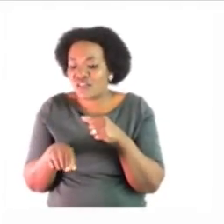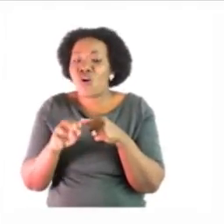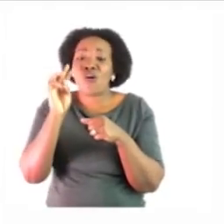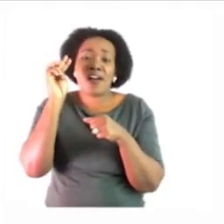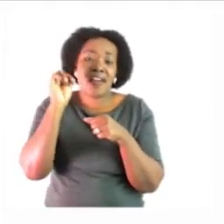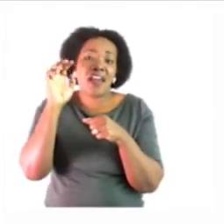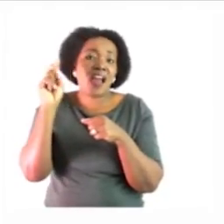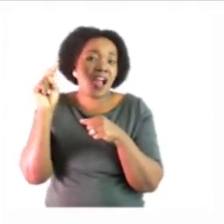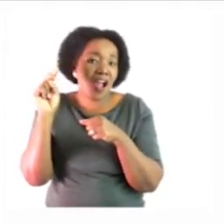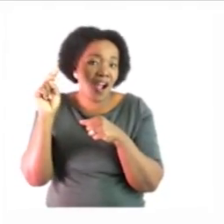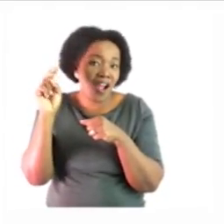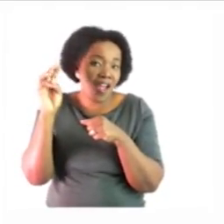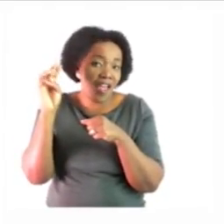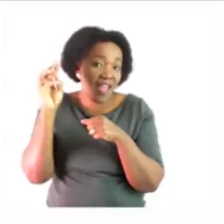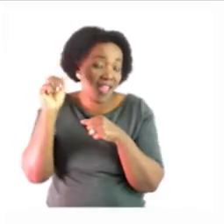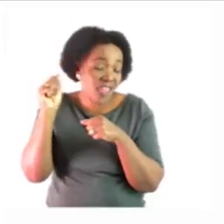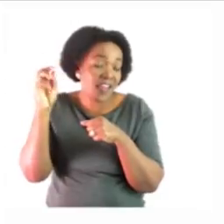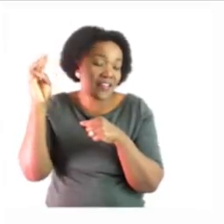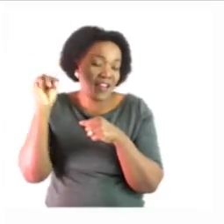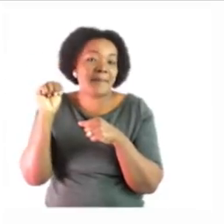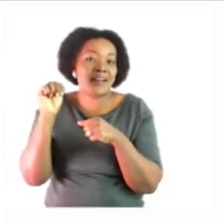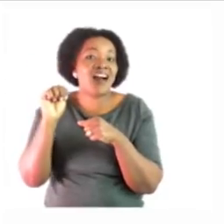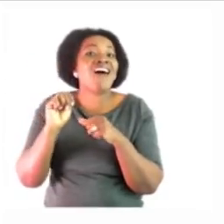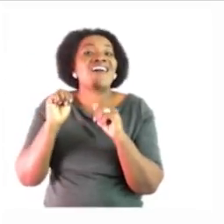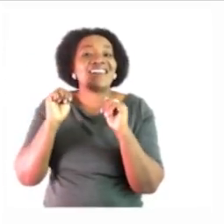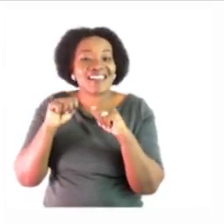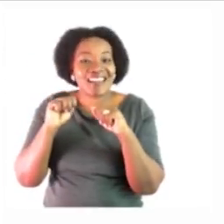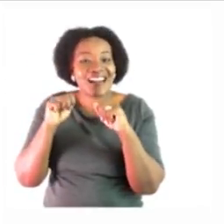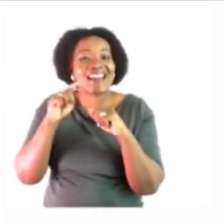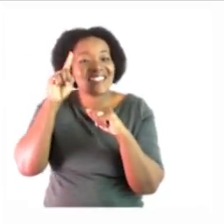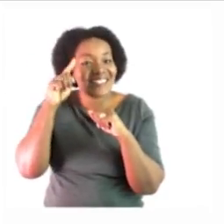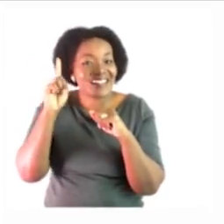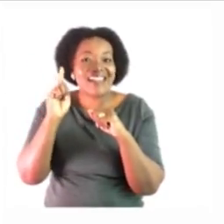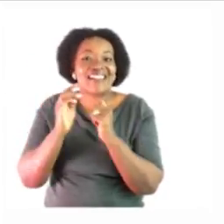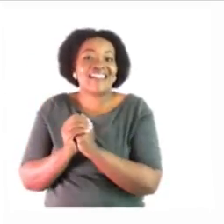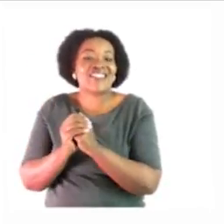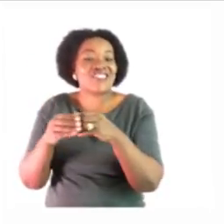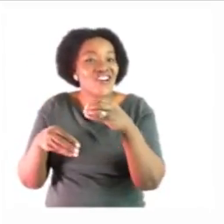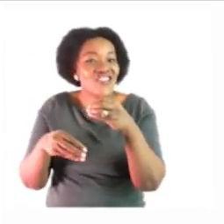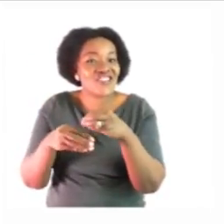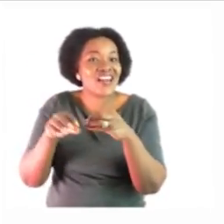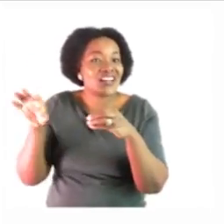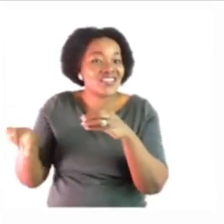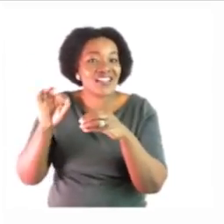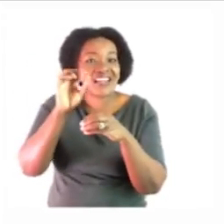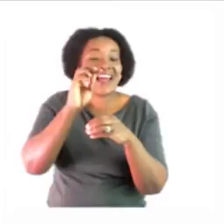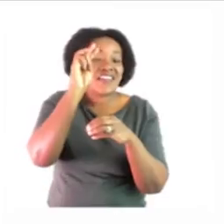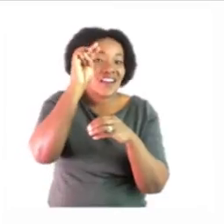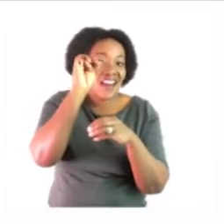i am six years old that is correct so you fall in the word m